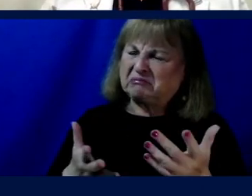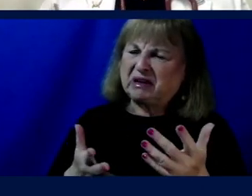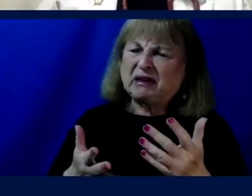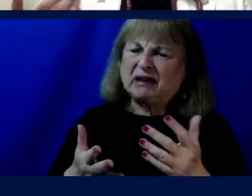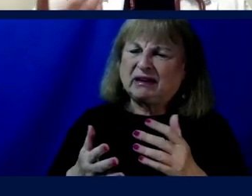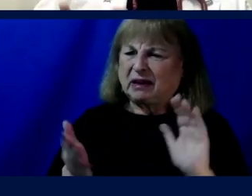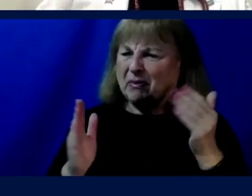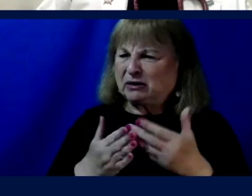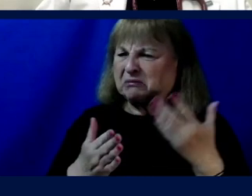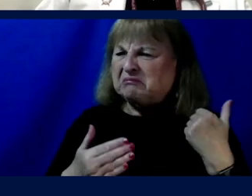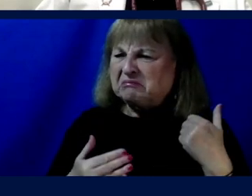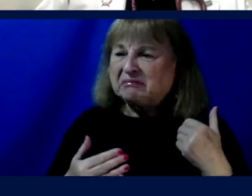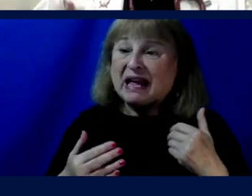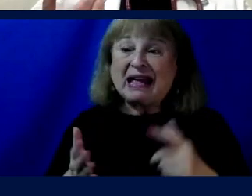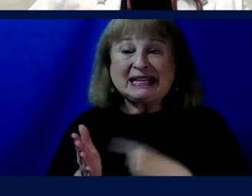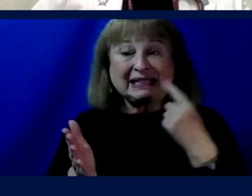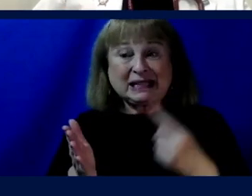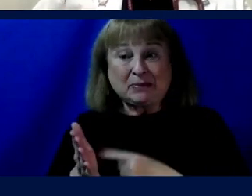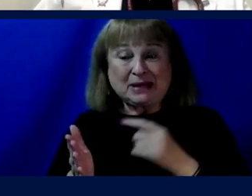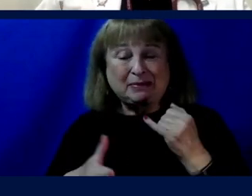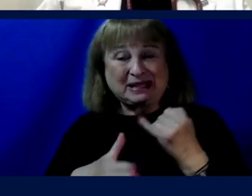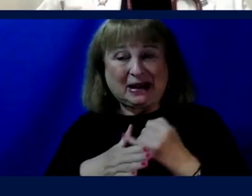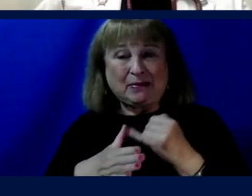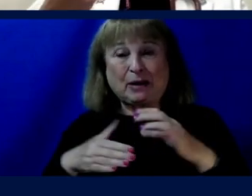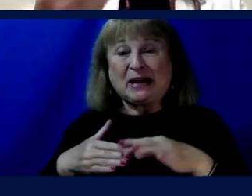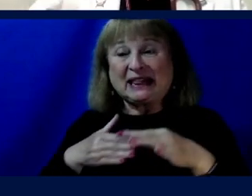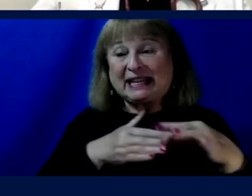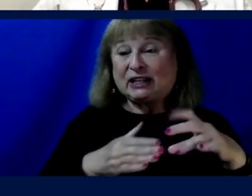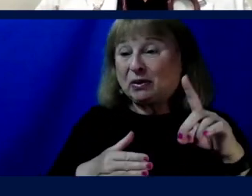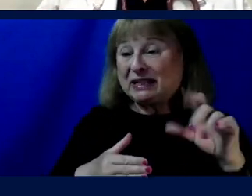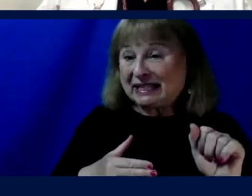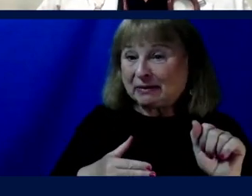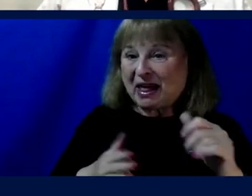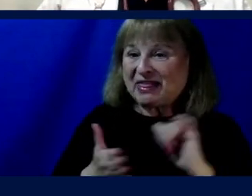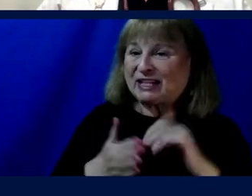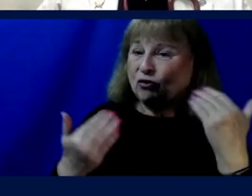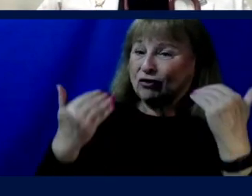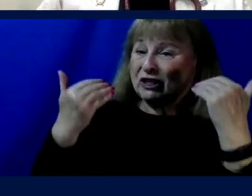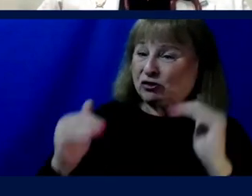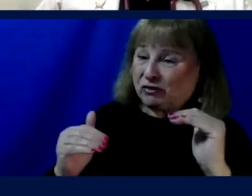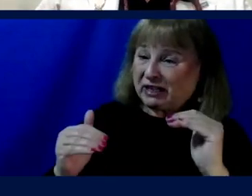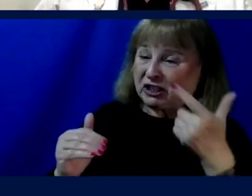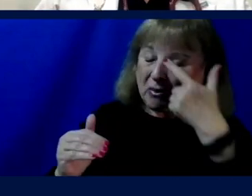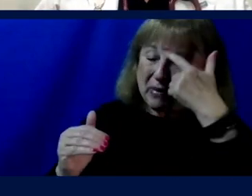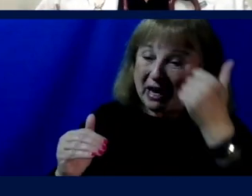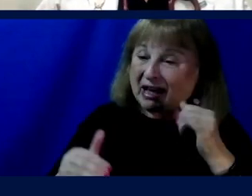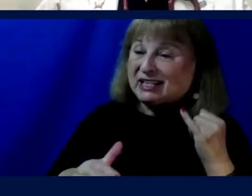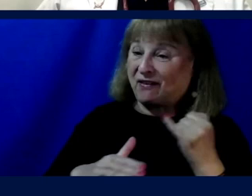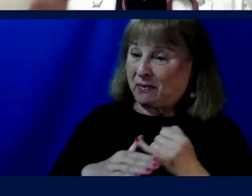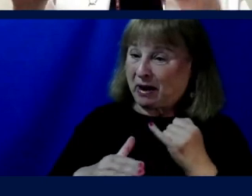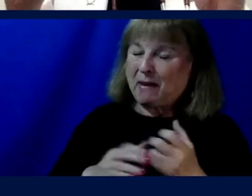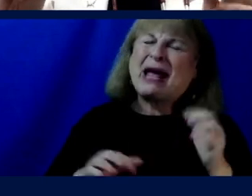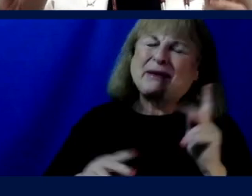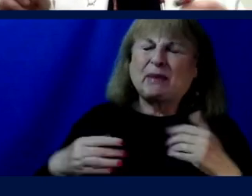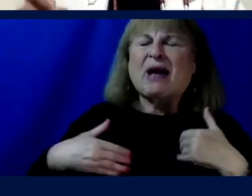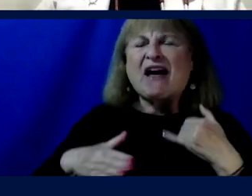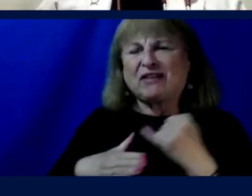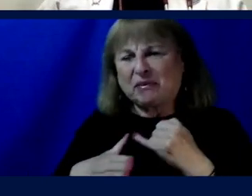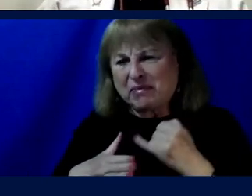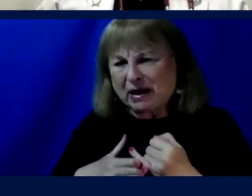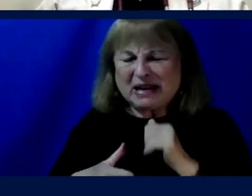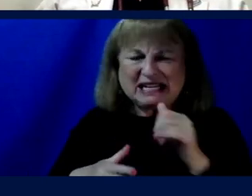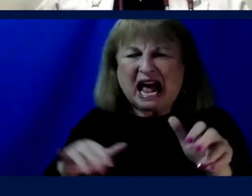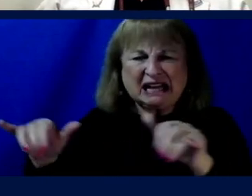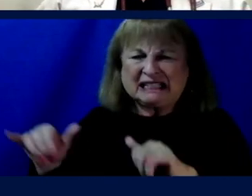impairments. Sometimes an impairment leads to a disability, which is a restriction for that impairment. Many people have impairments. They have non